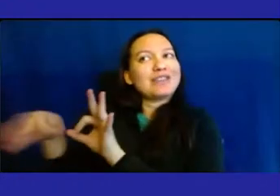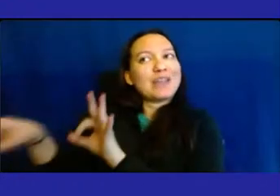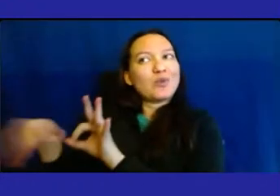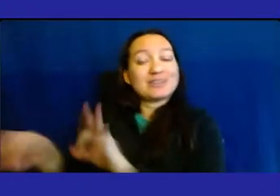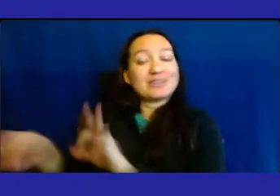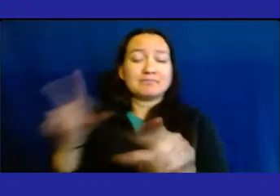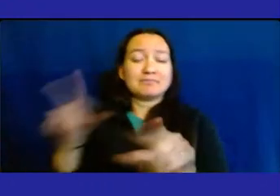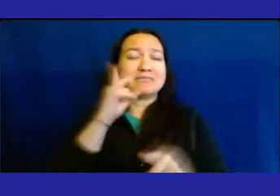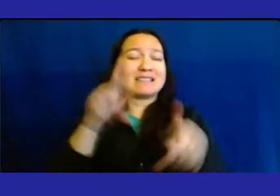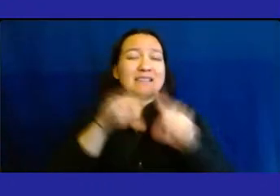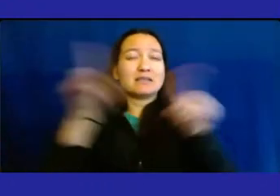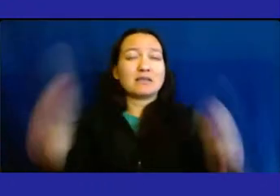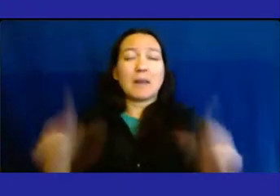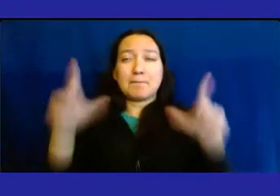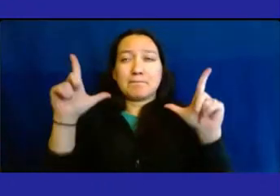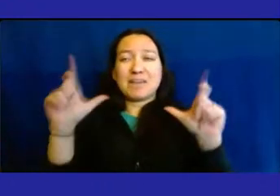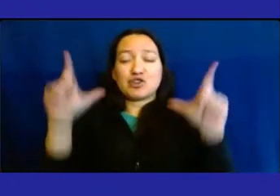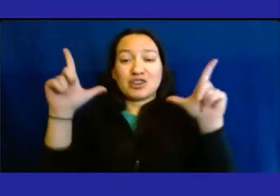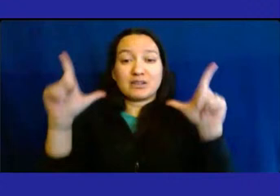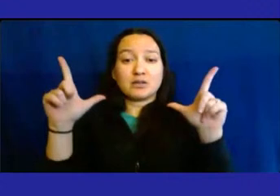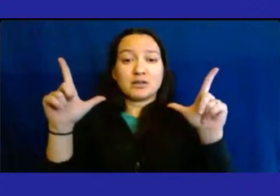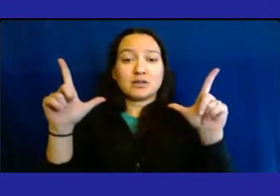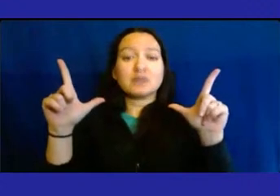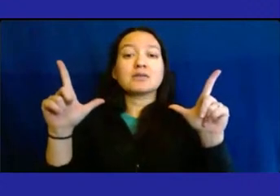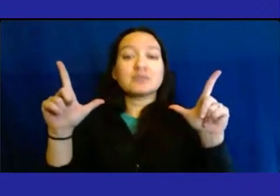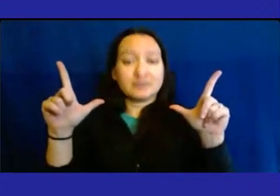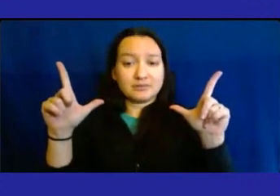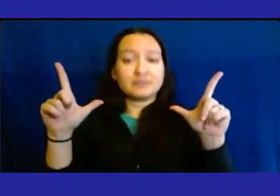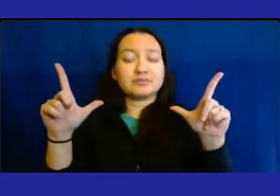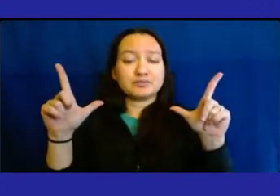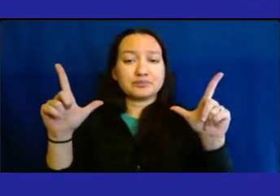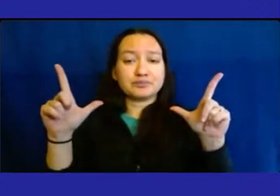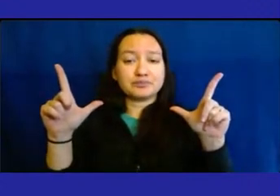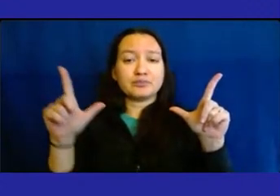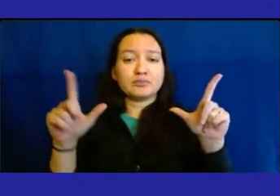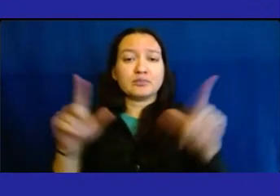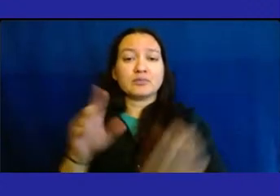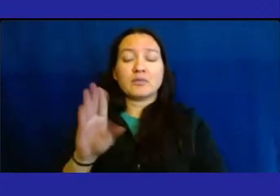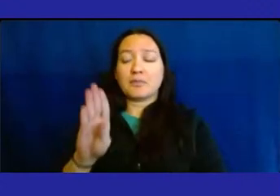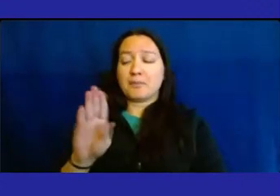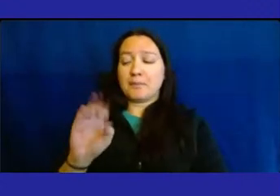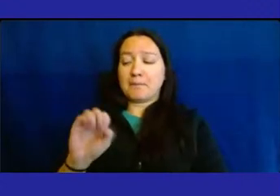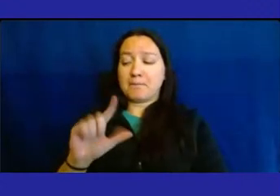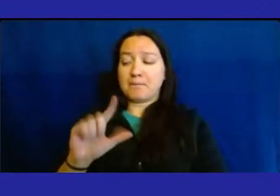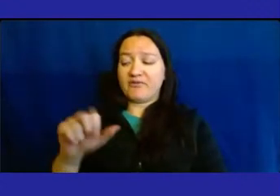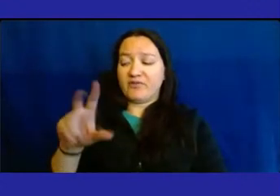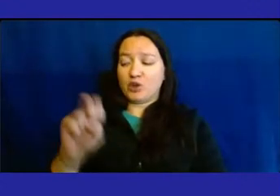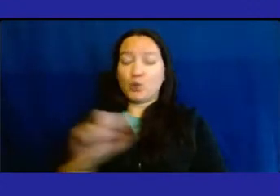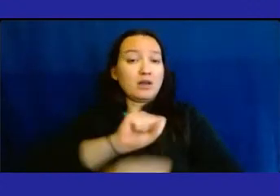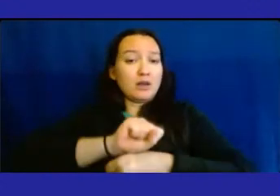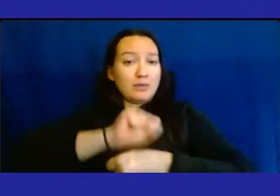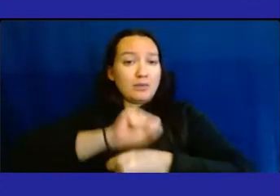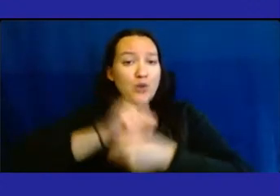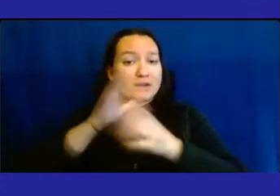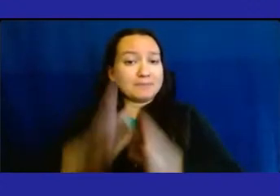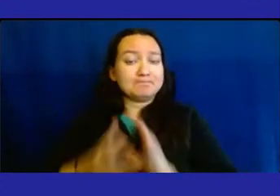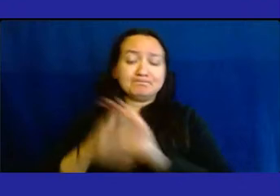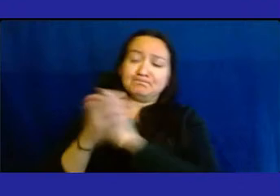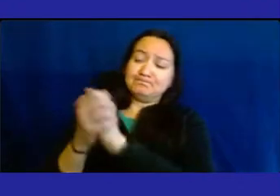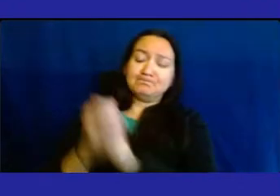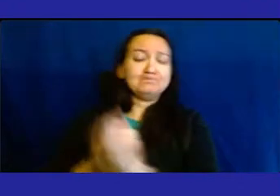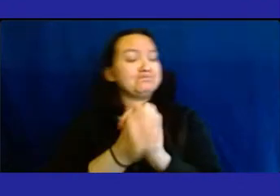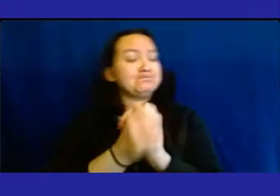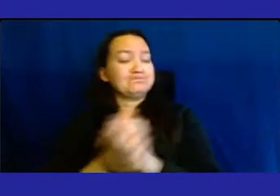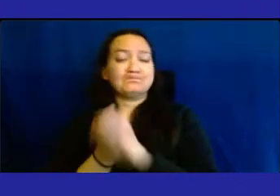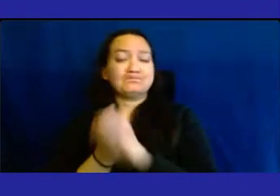slide, we see a photograph. On the attached slide, it's Bellevue employees are congratulating each other and themselves on